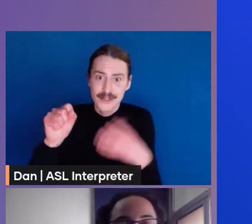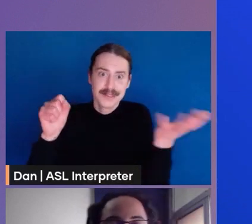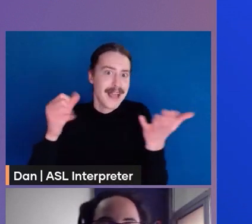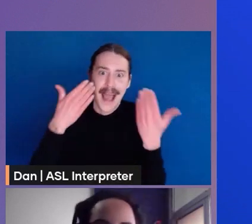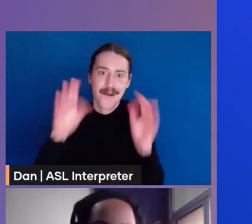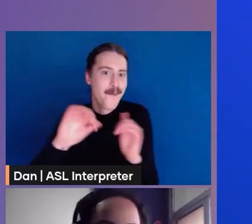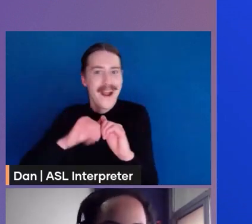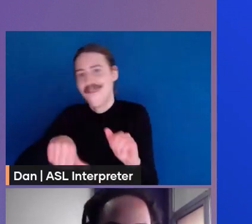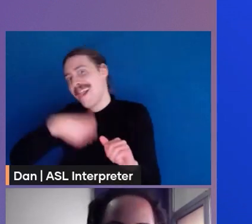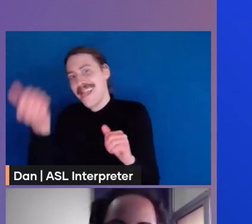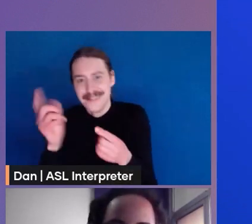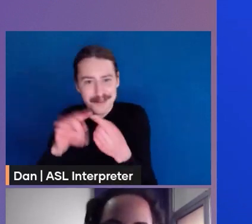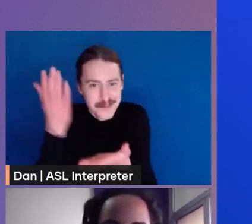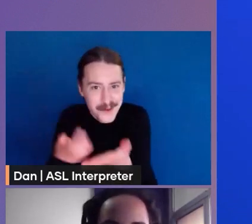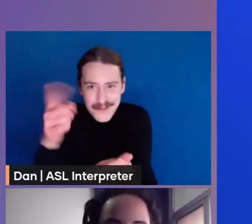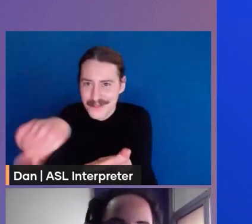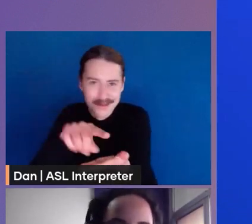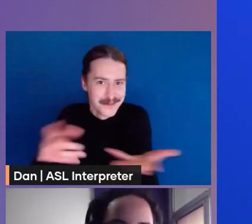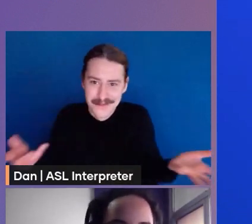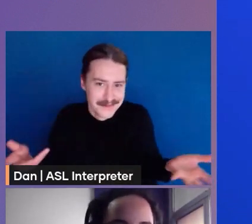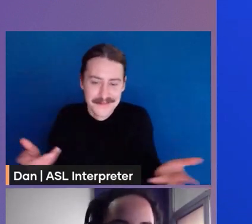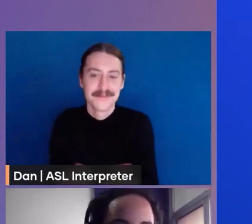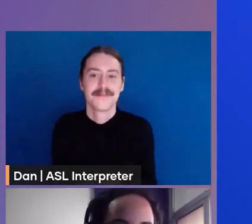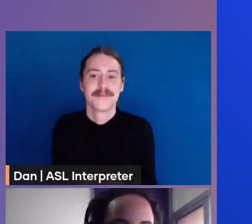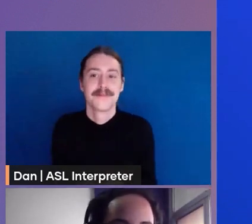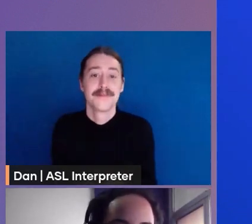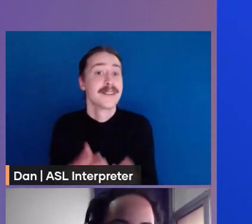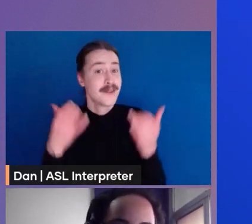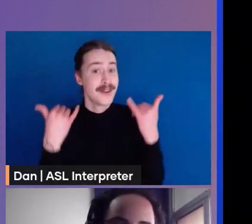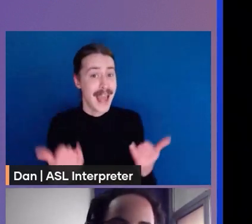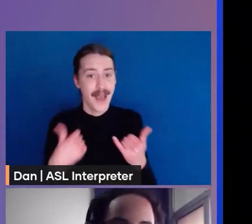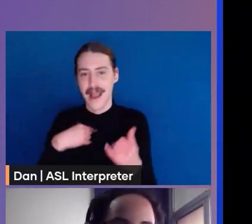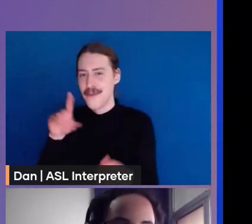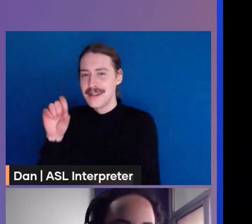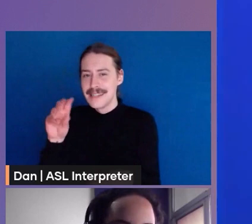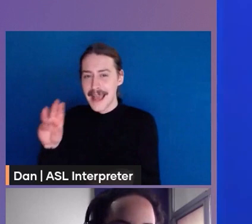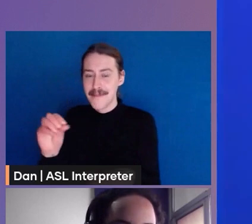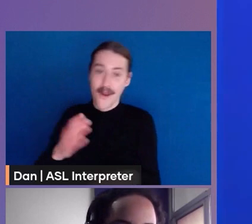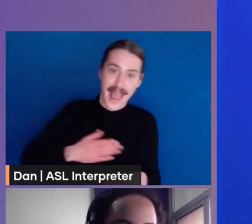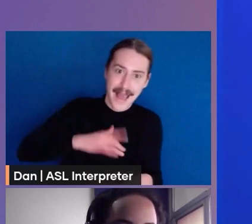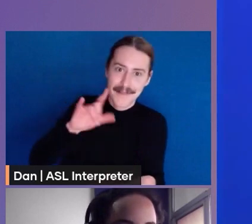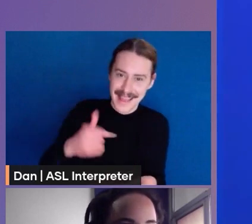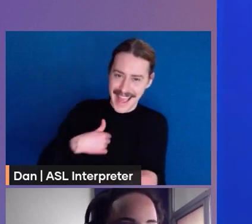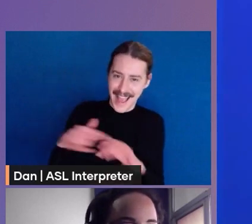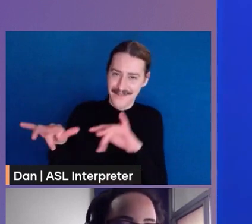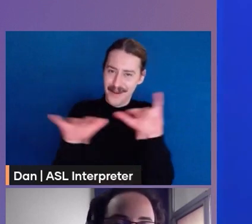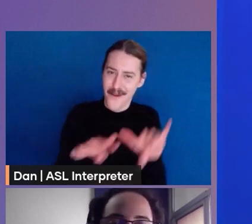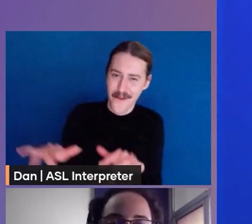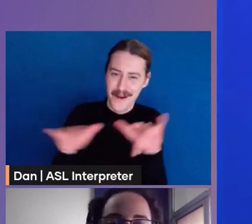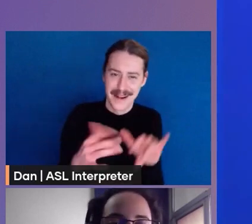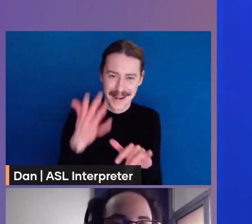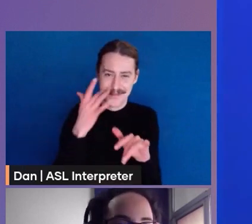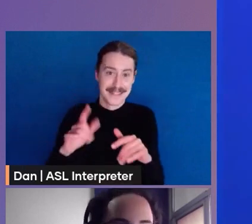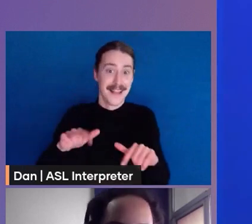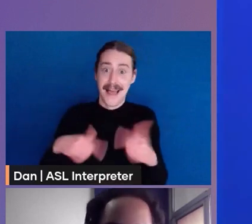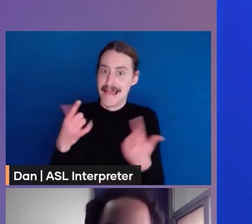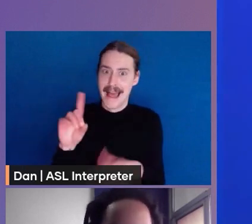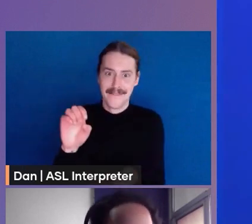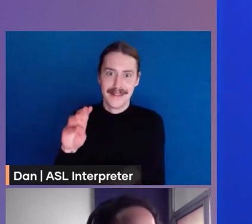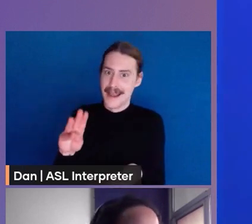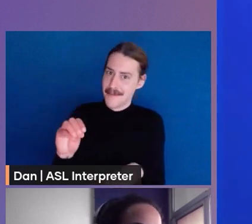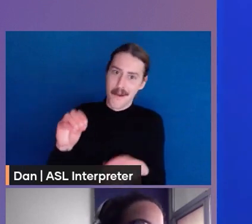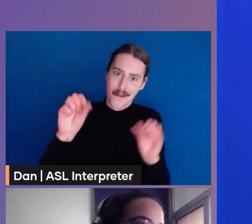i'm going to a demo right now gladly i recorded because live demos can be tricky i will